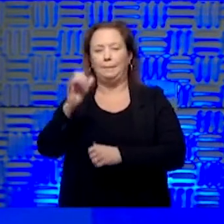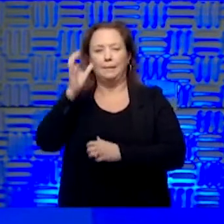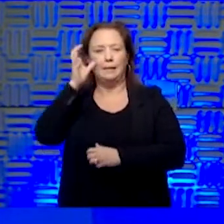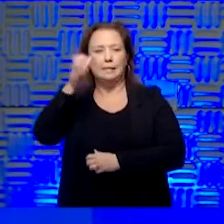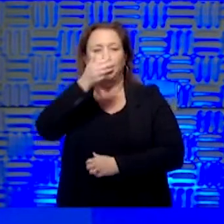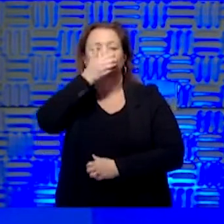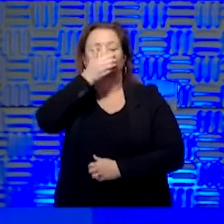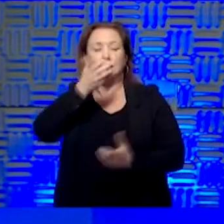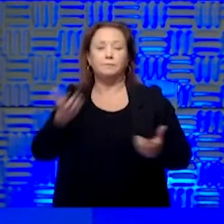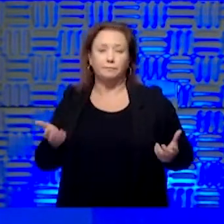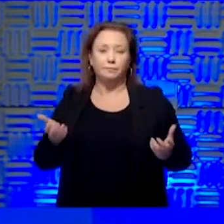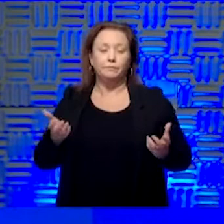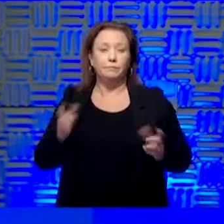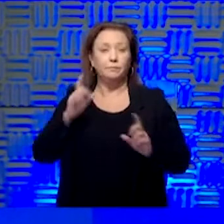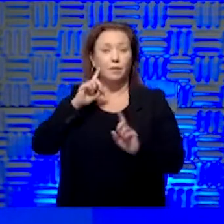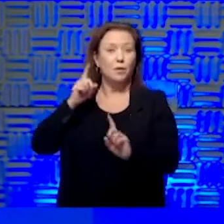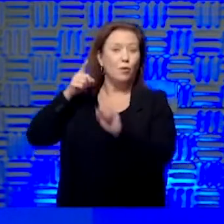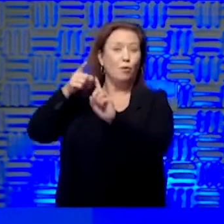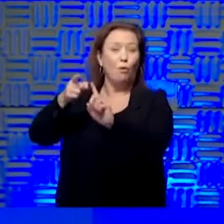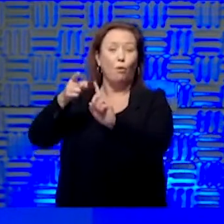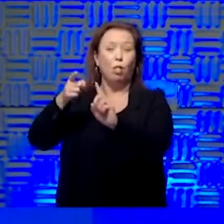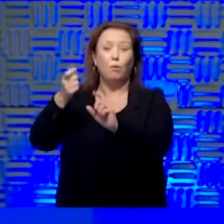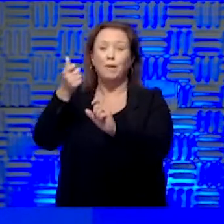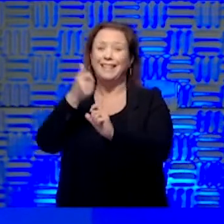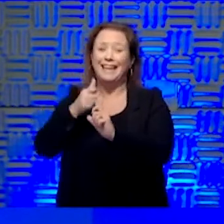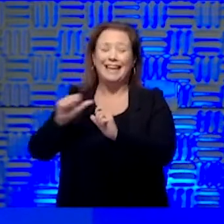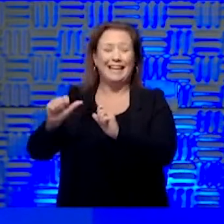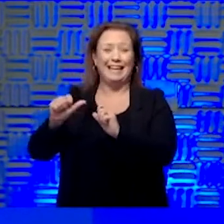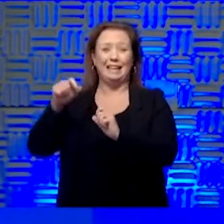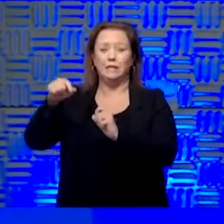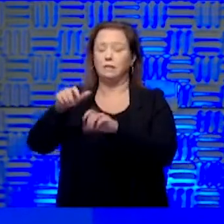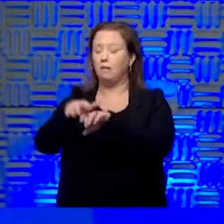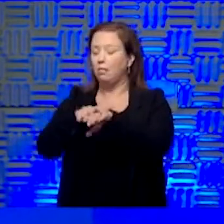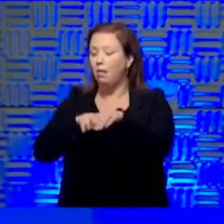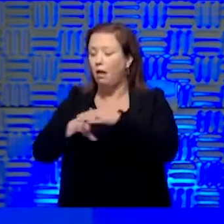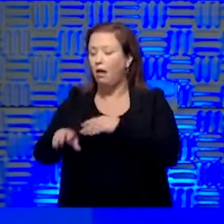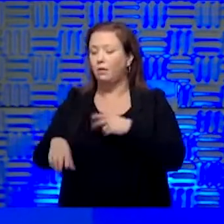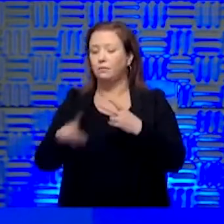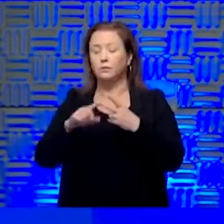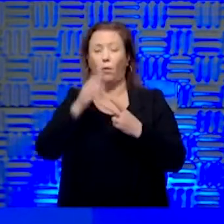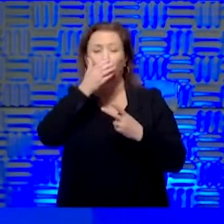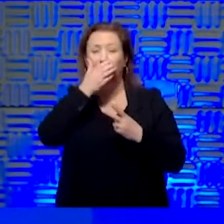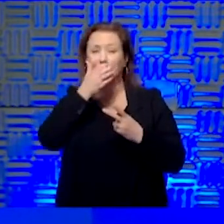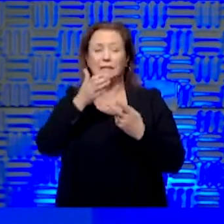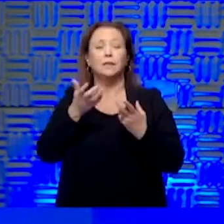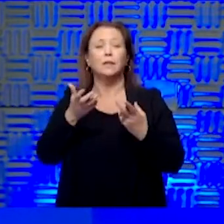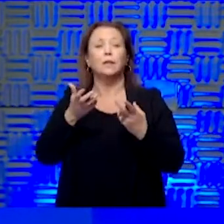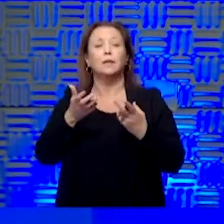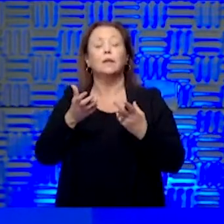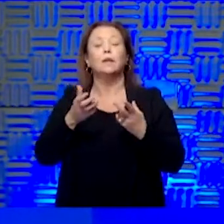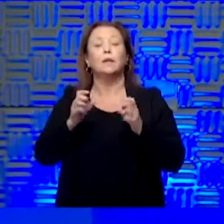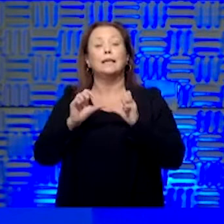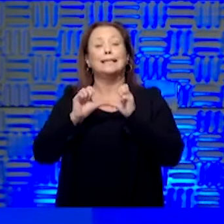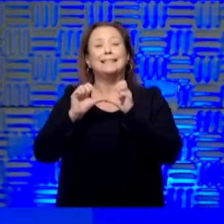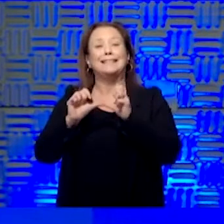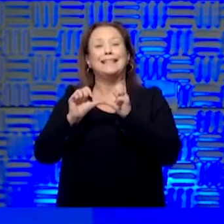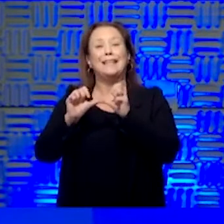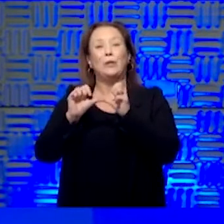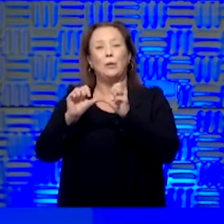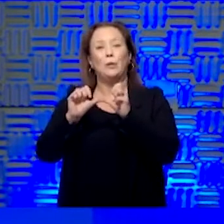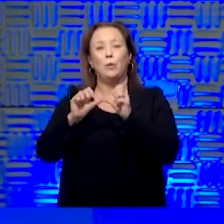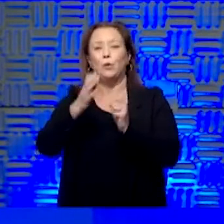The ultimate thing we want to do with any of these interventions, whether it's gloves or masks, is continue to maintain